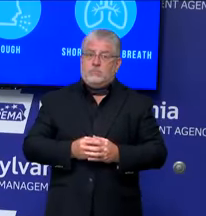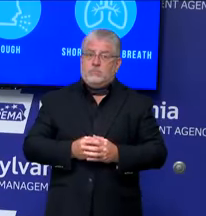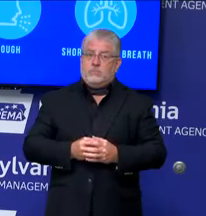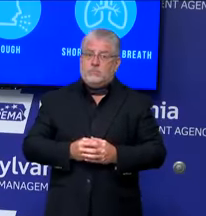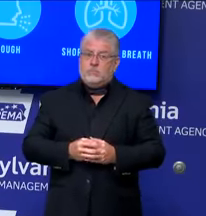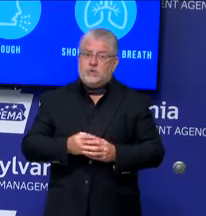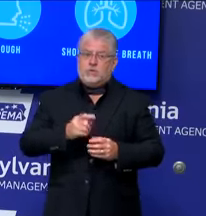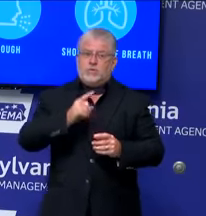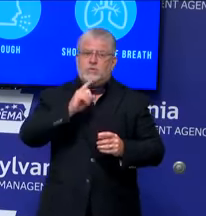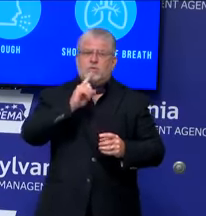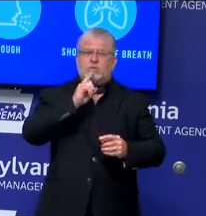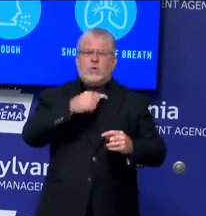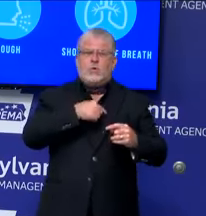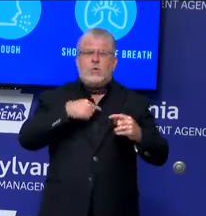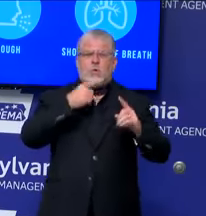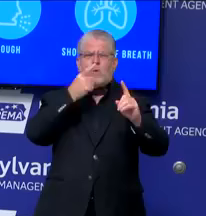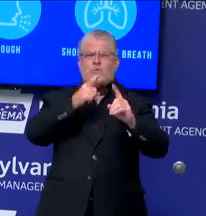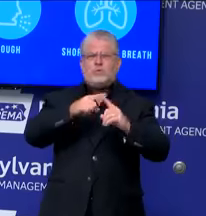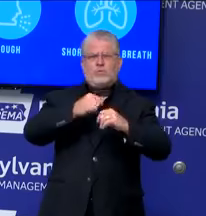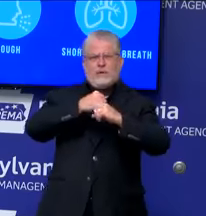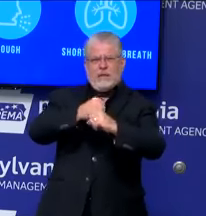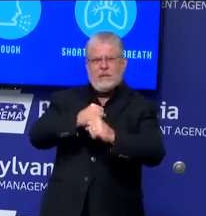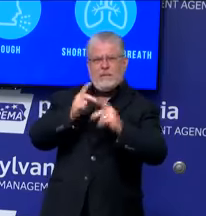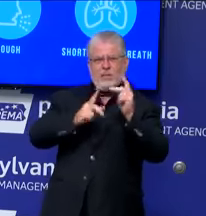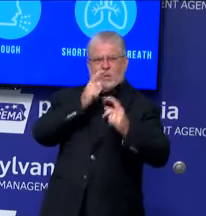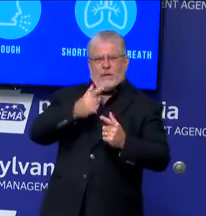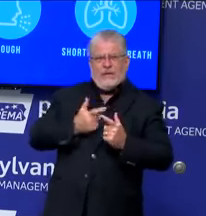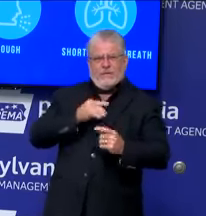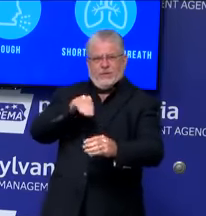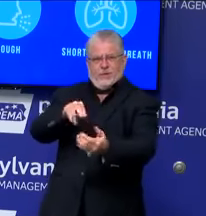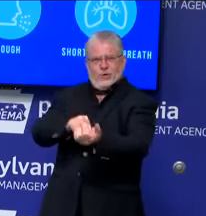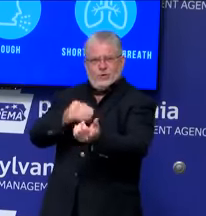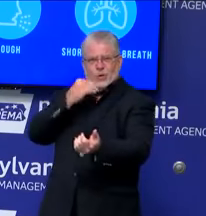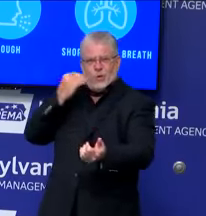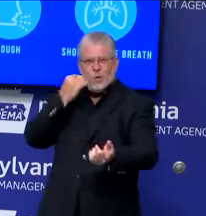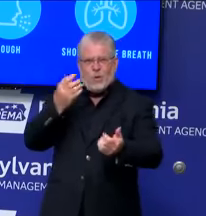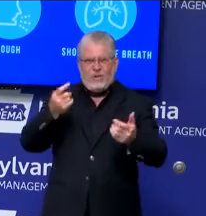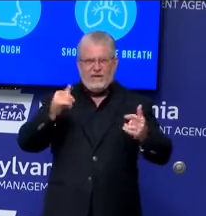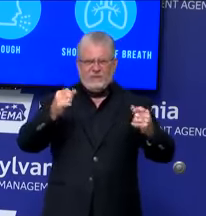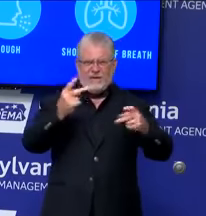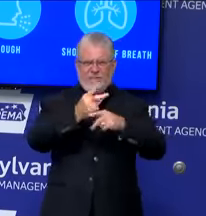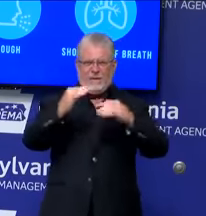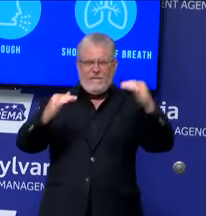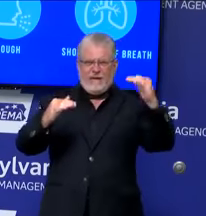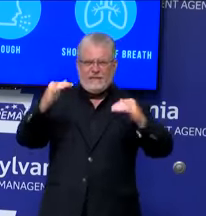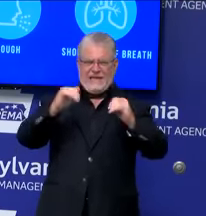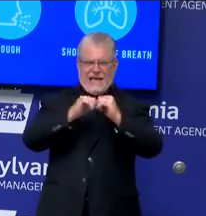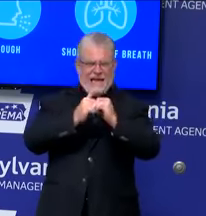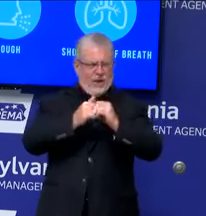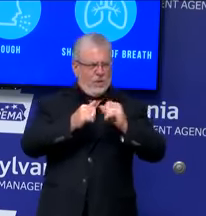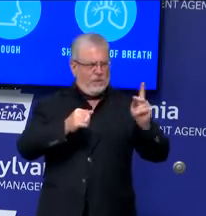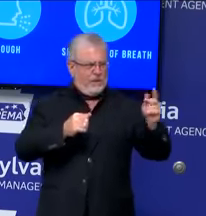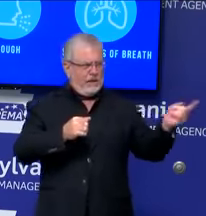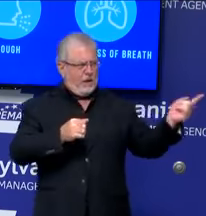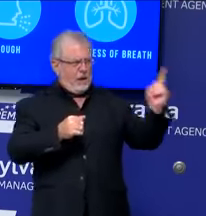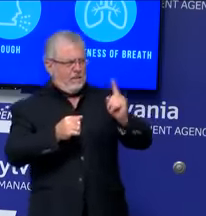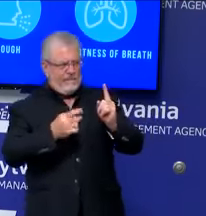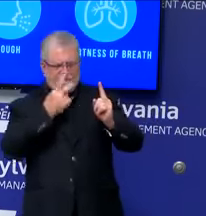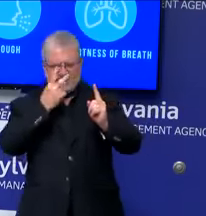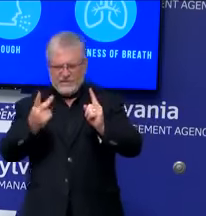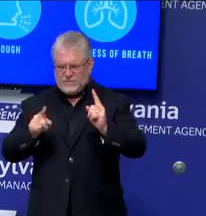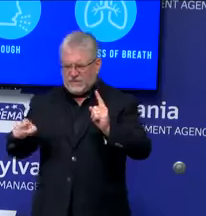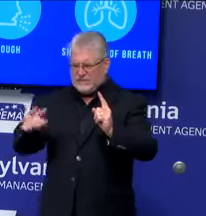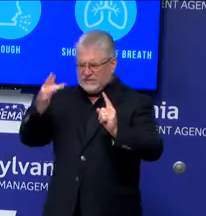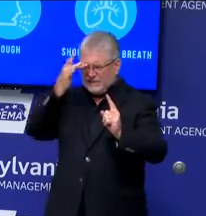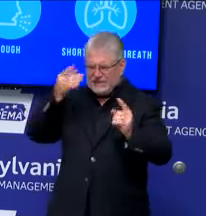individuals in the facility versus allowing the visitors. And I know that it's a really difficult balance, but we cannot introduce COVID